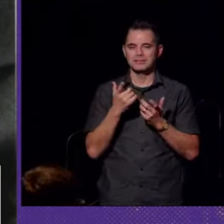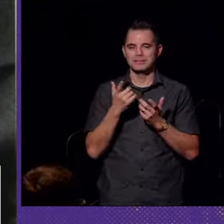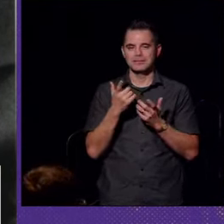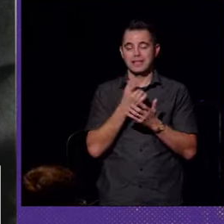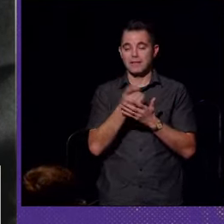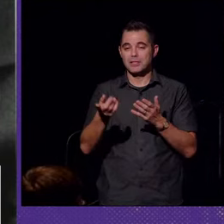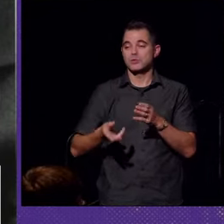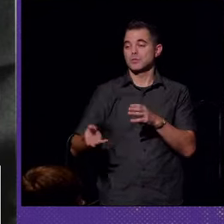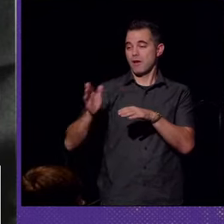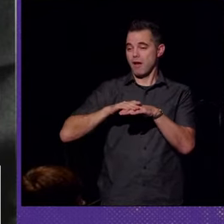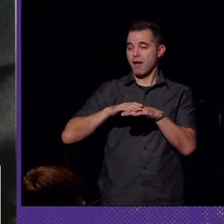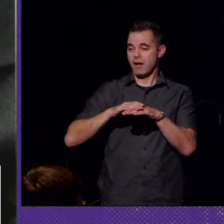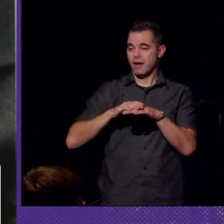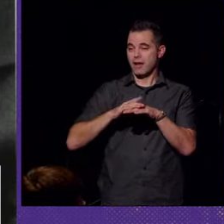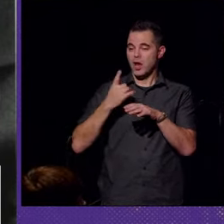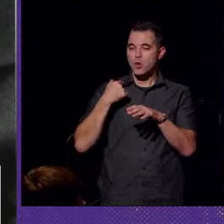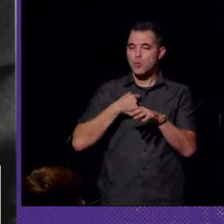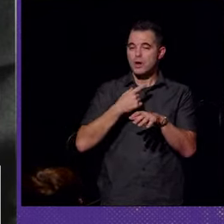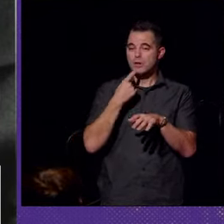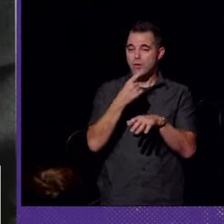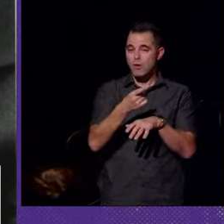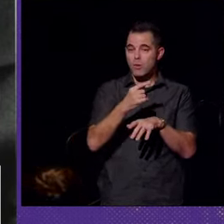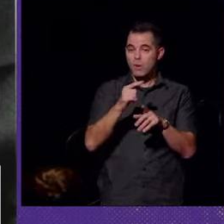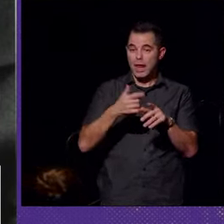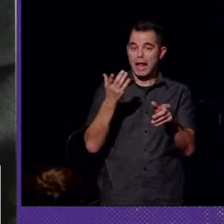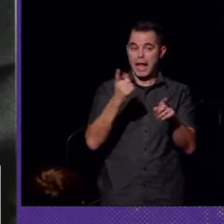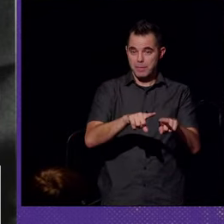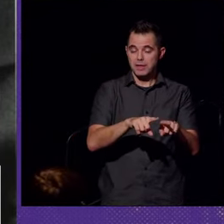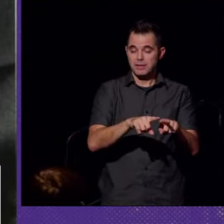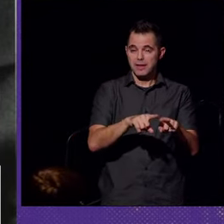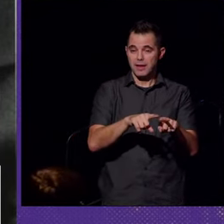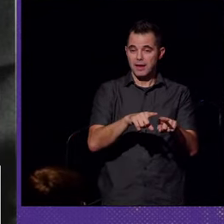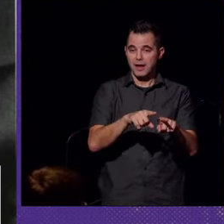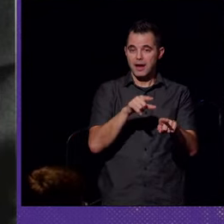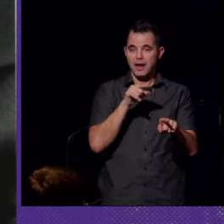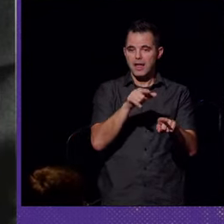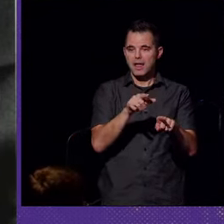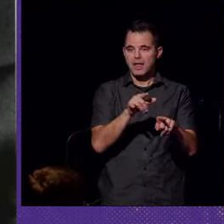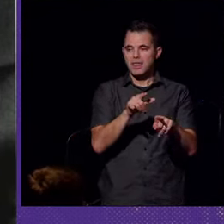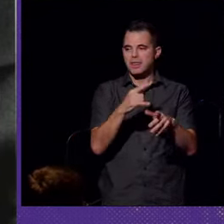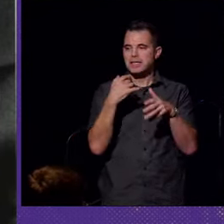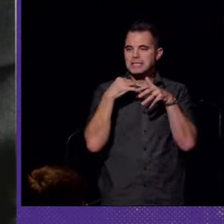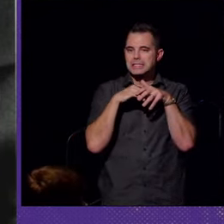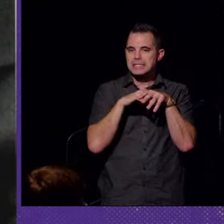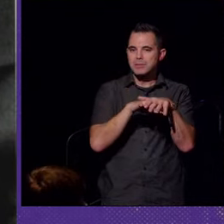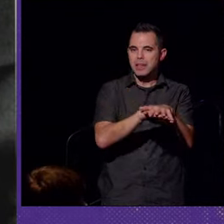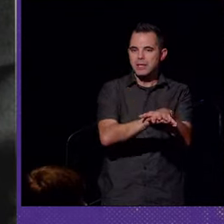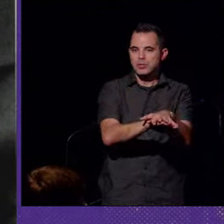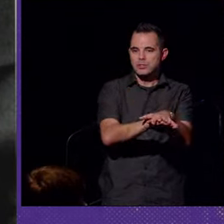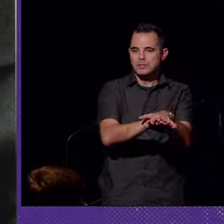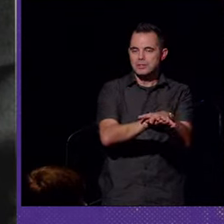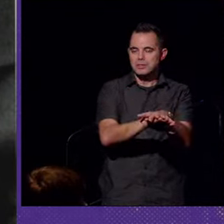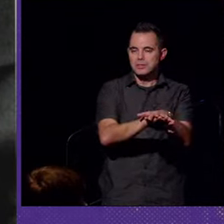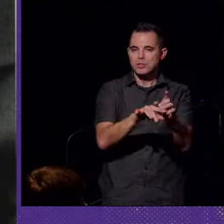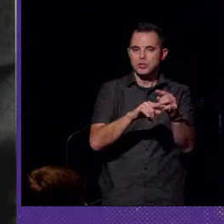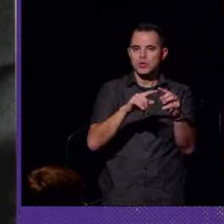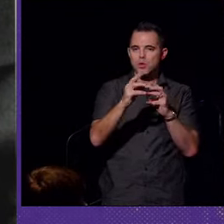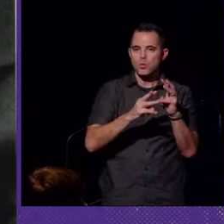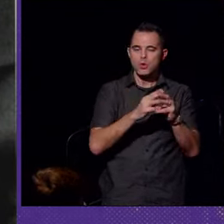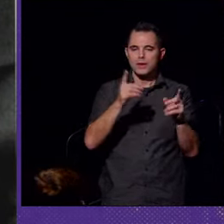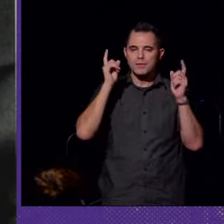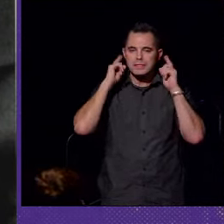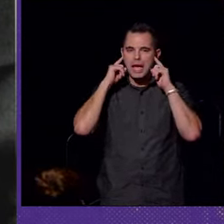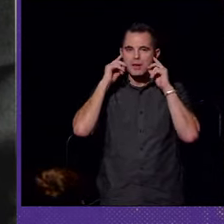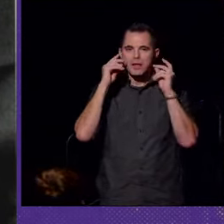switched on. And we are told when that happens, the simulation, the simulation to the world of